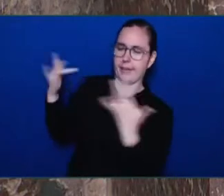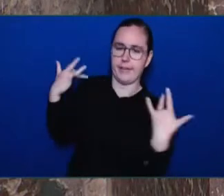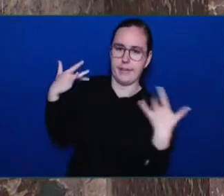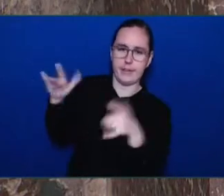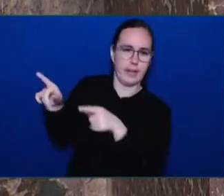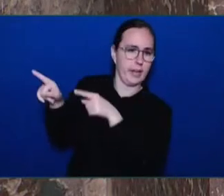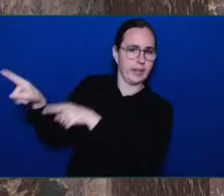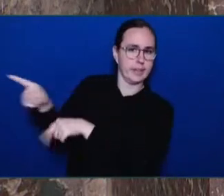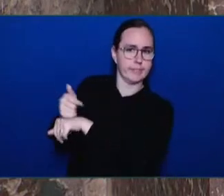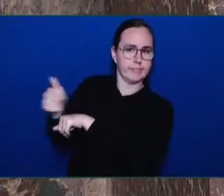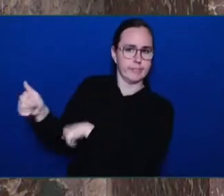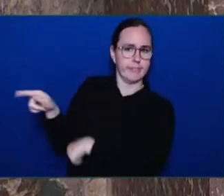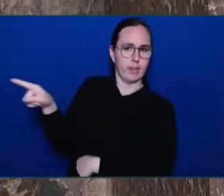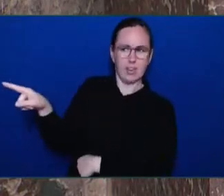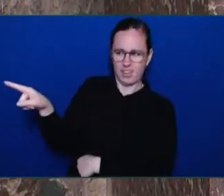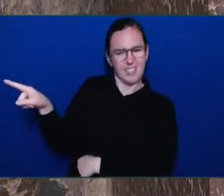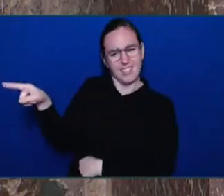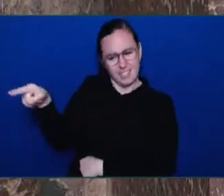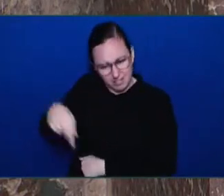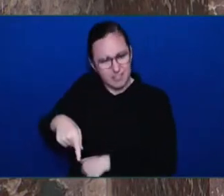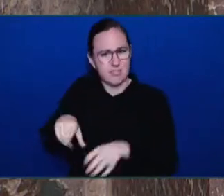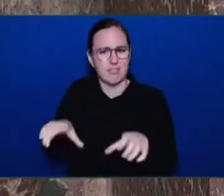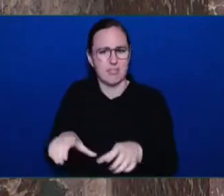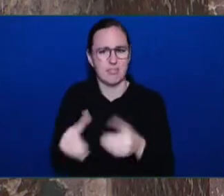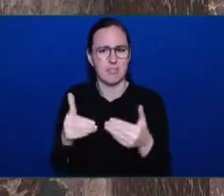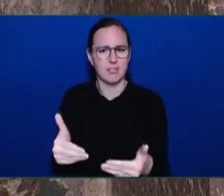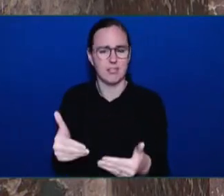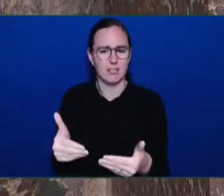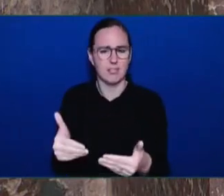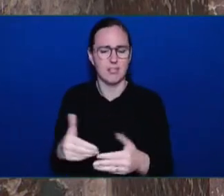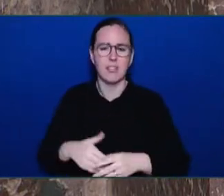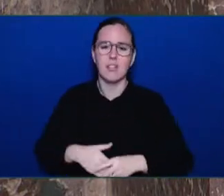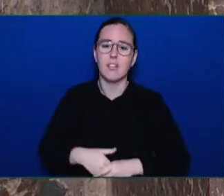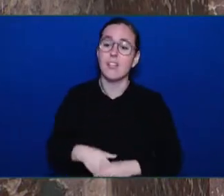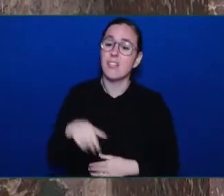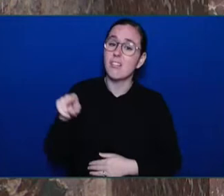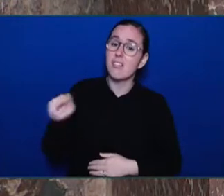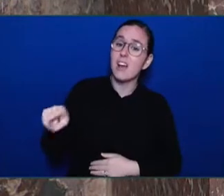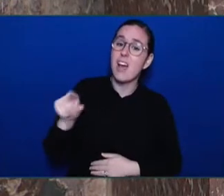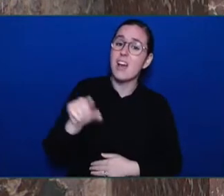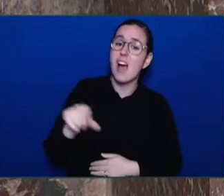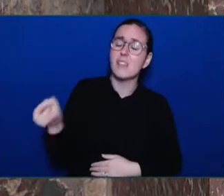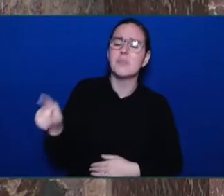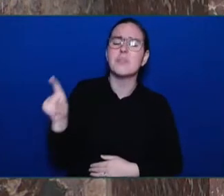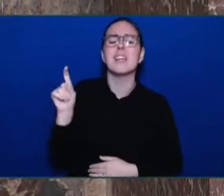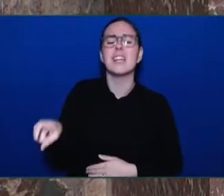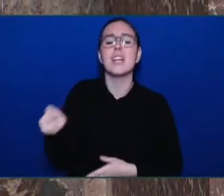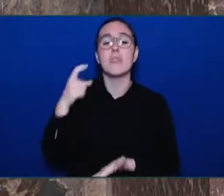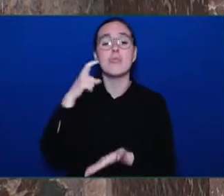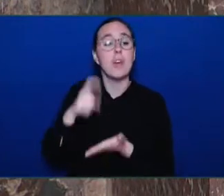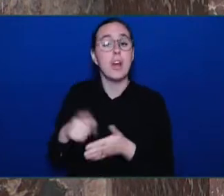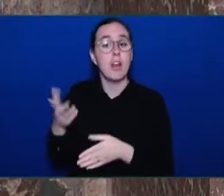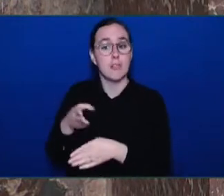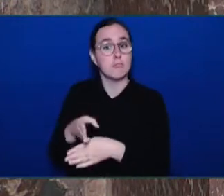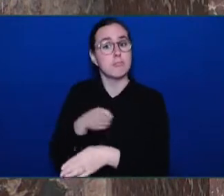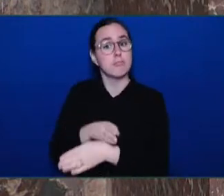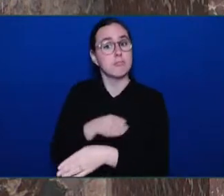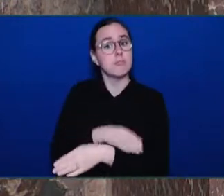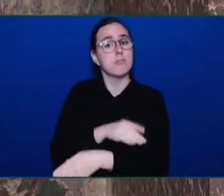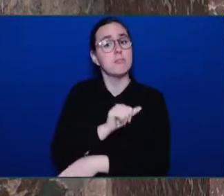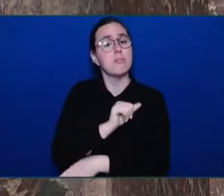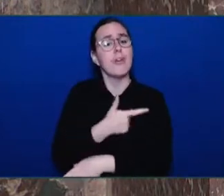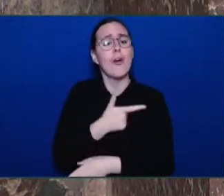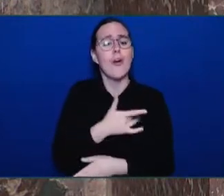This government needs to recognize that the former Attorney-General's soft-on-climb approach is not working. Vancouver's